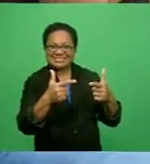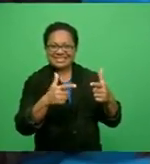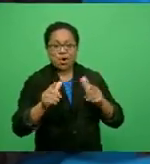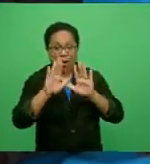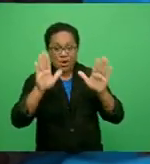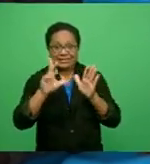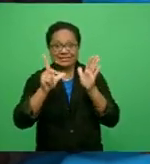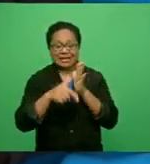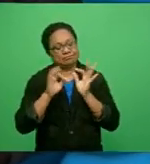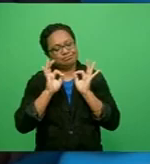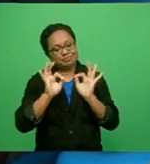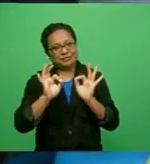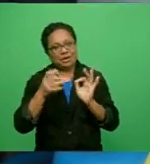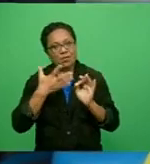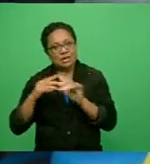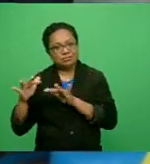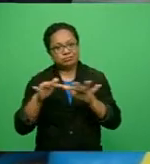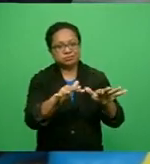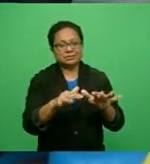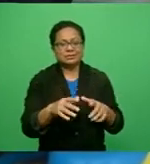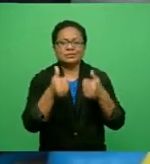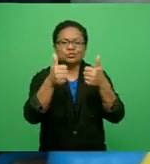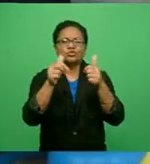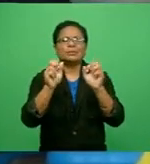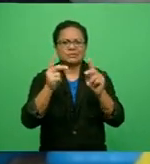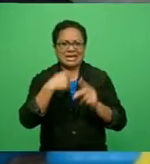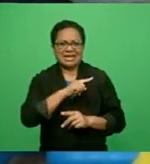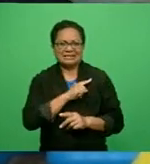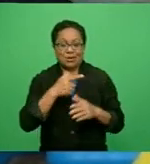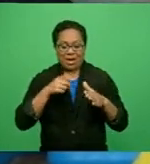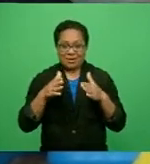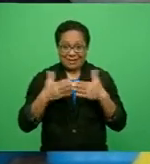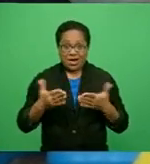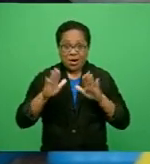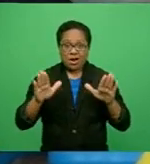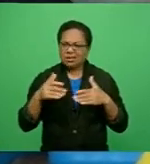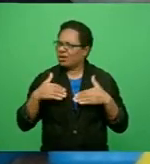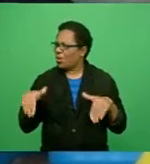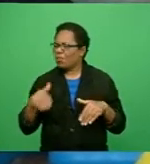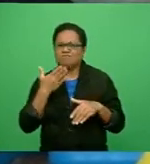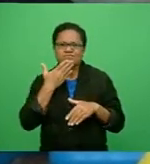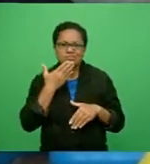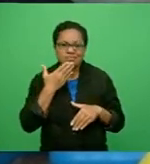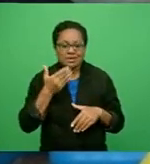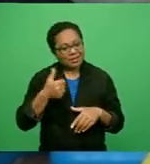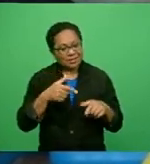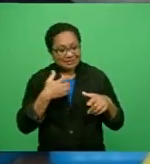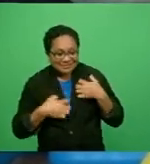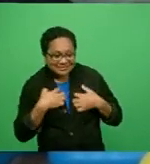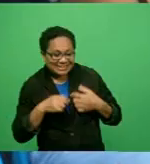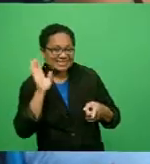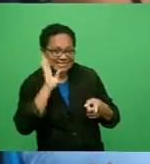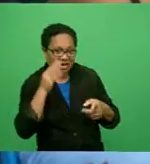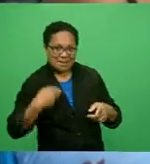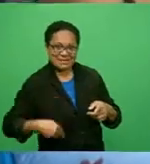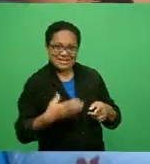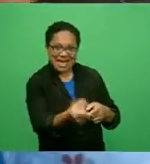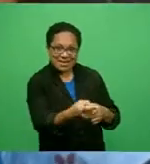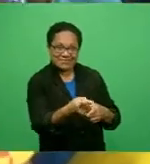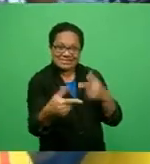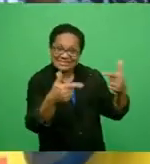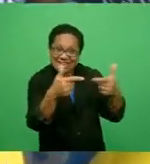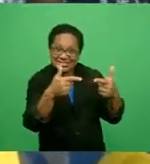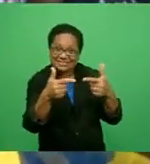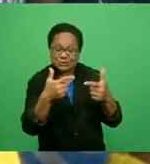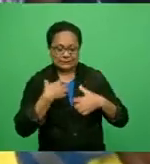Actually, it's a great opportunity for us since it's a school holiday. We are so excited in this big